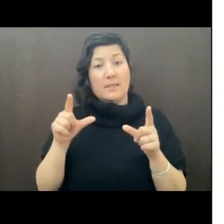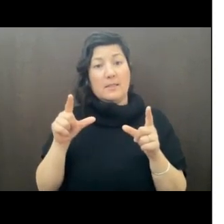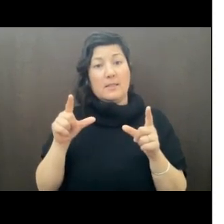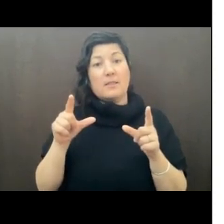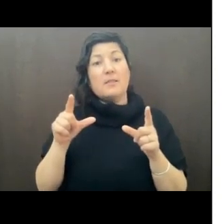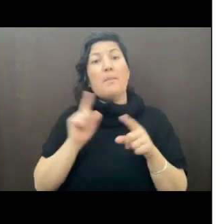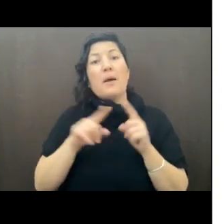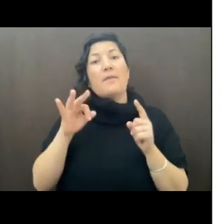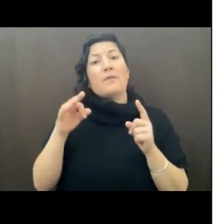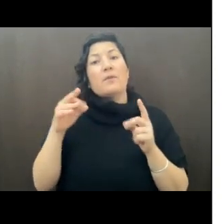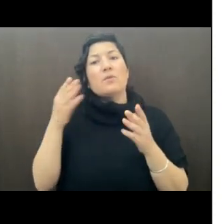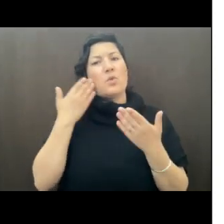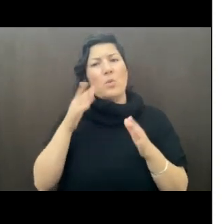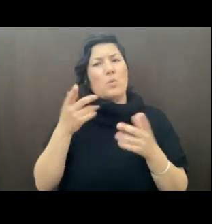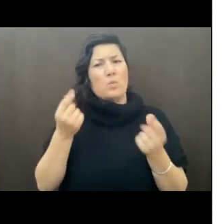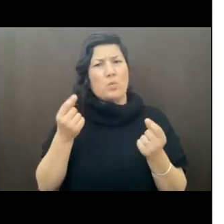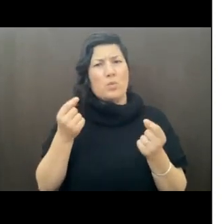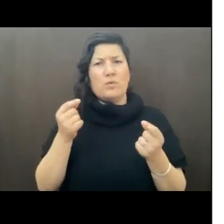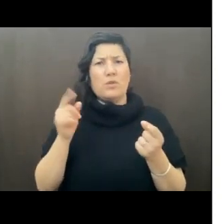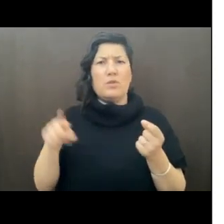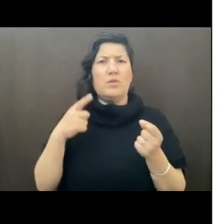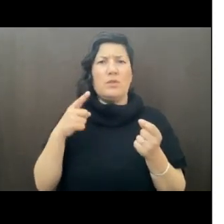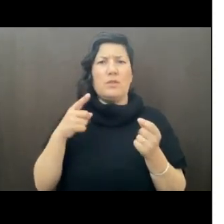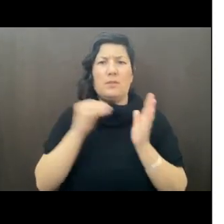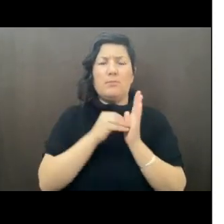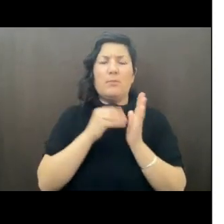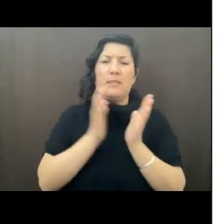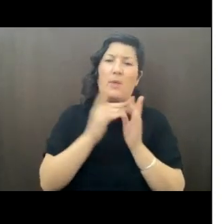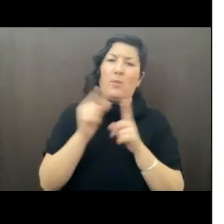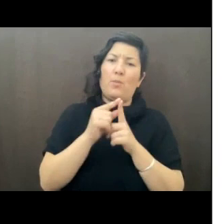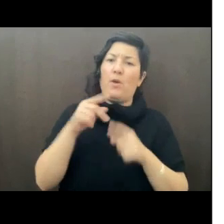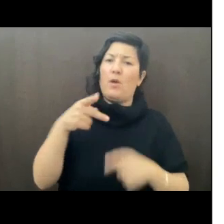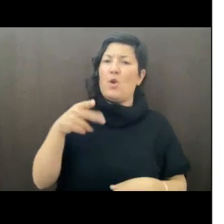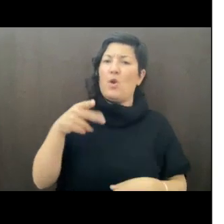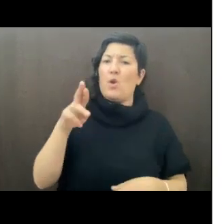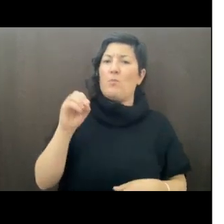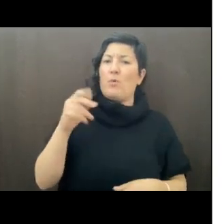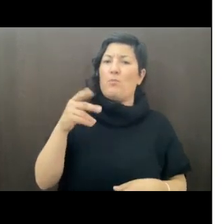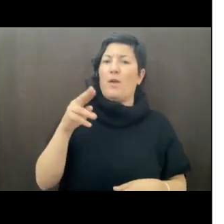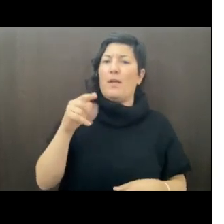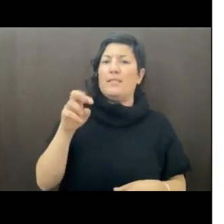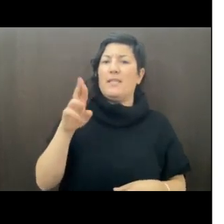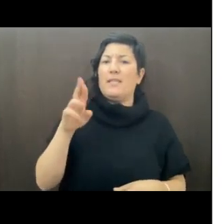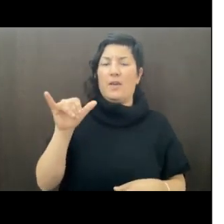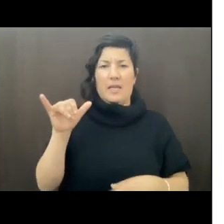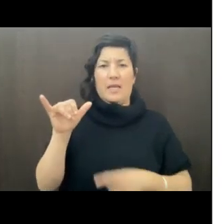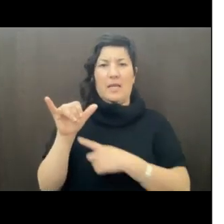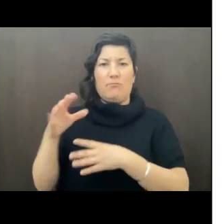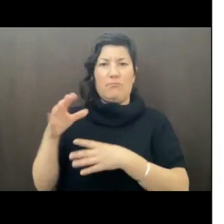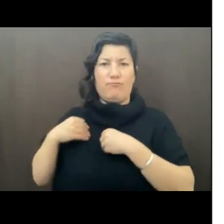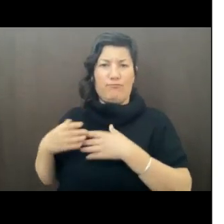But if you don't know what to do, you basically just write the word proprietary. So we'll see what that means later on. Okay, next slide.